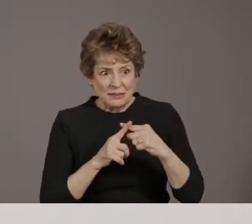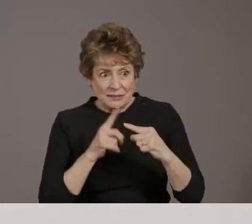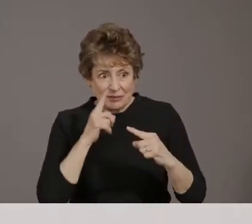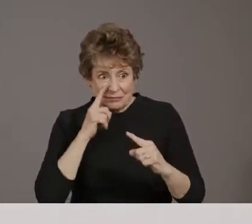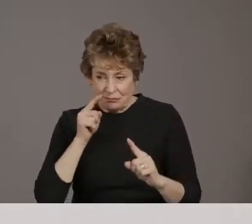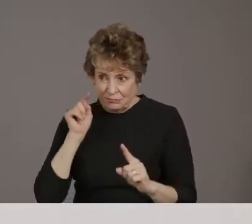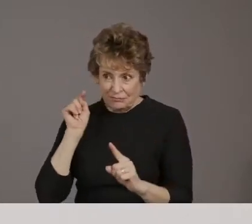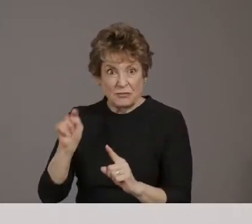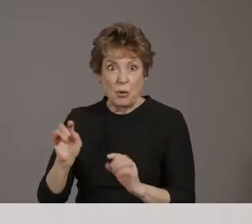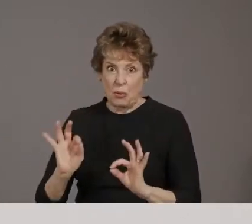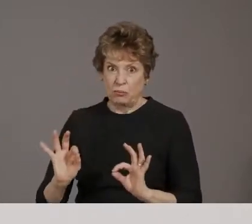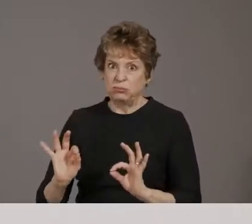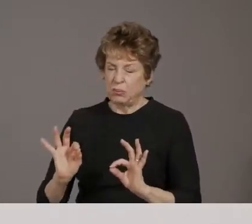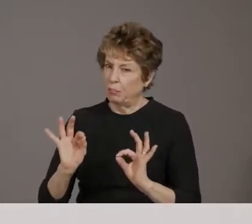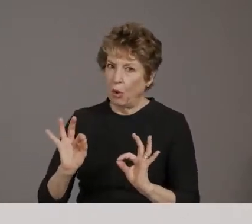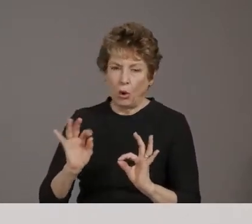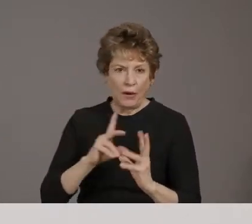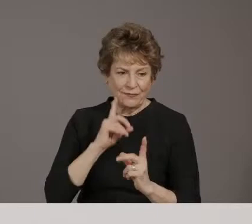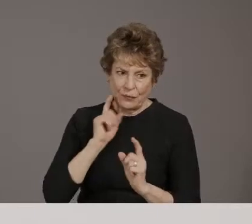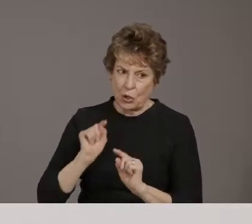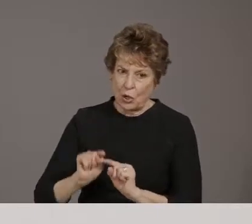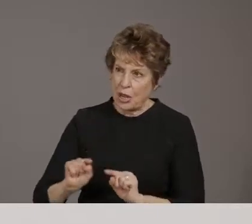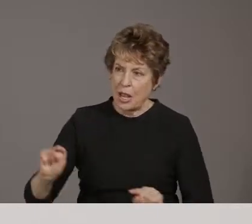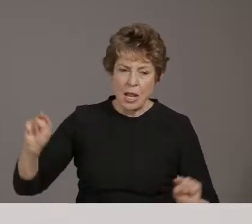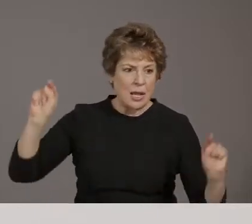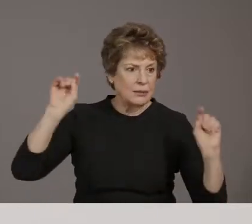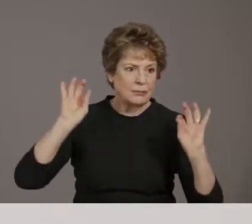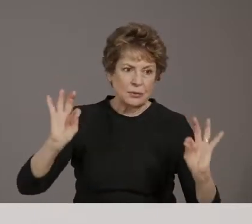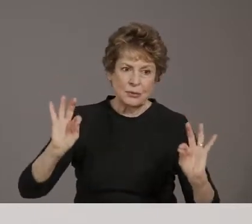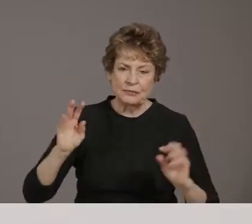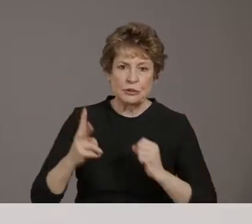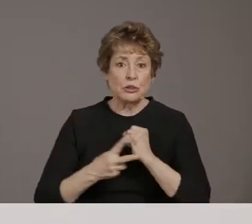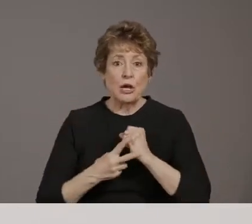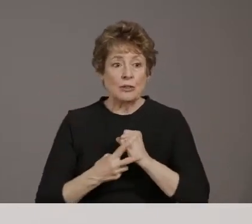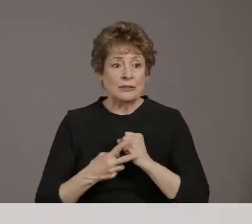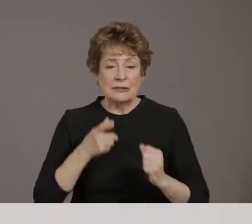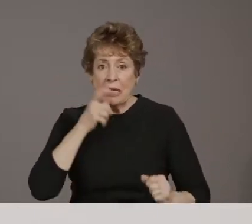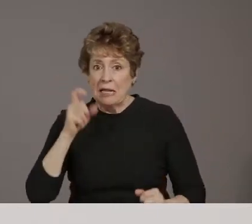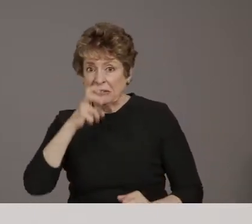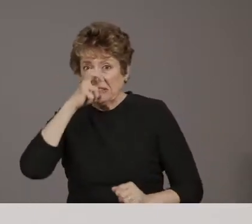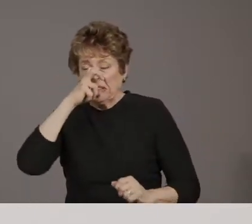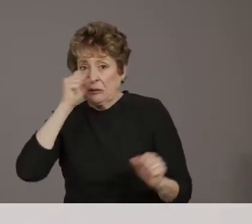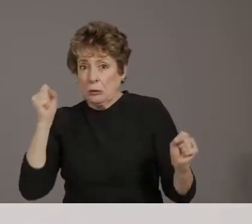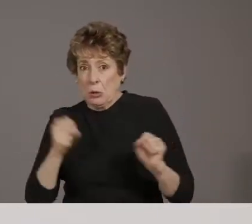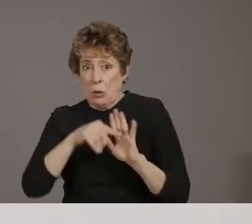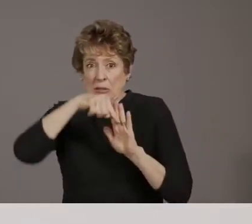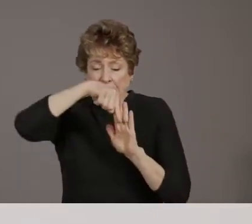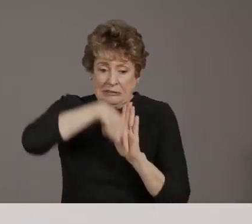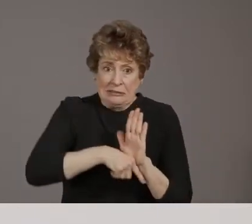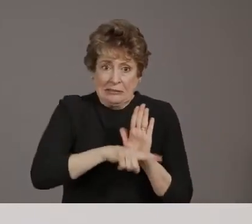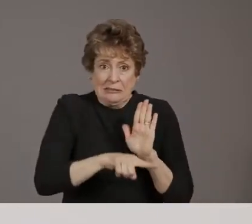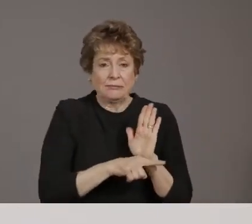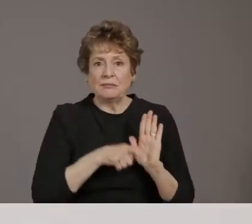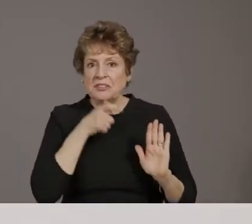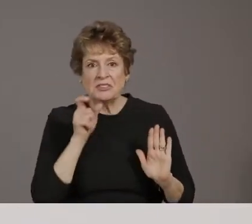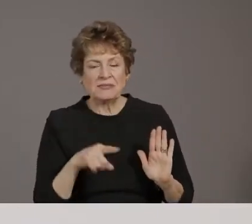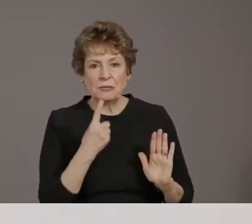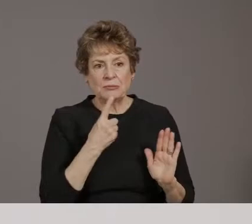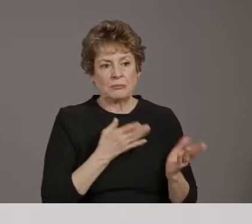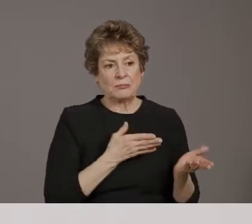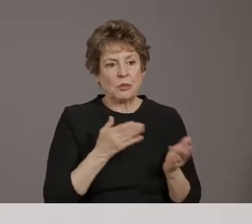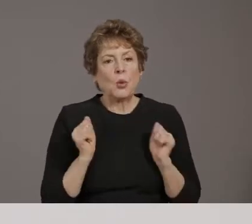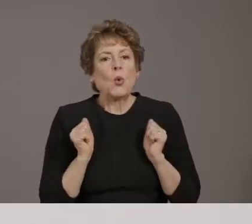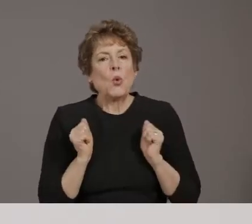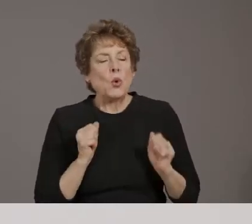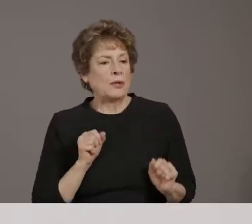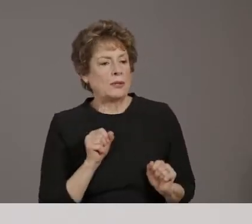storage requirements. This would be a great thing for doing mobile vaccination, especially out in rural communities. You only have to go once and they